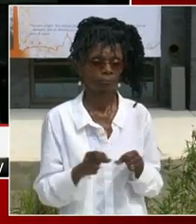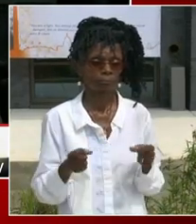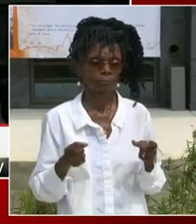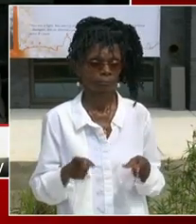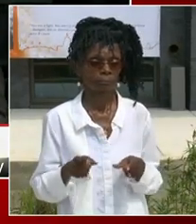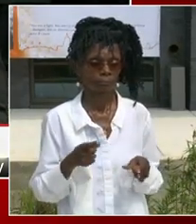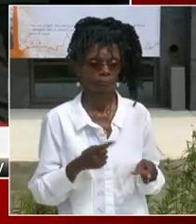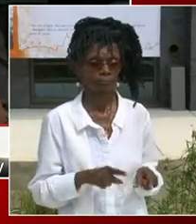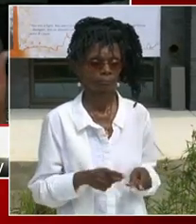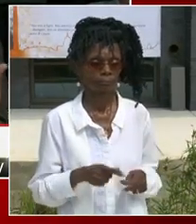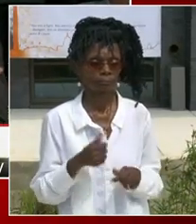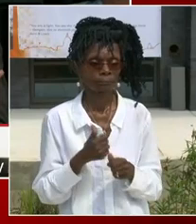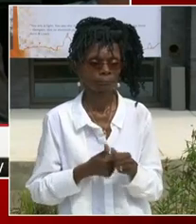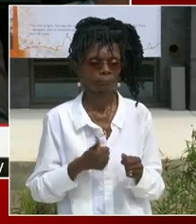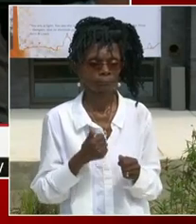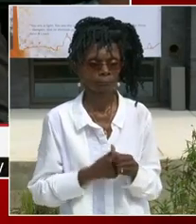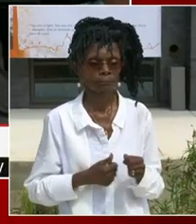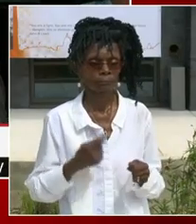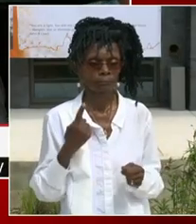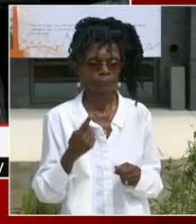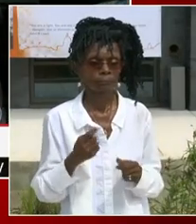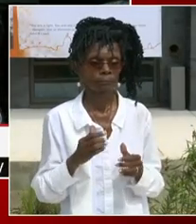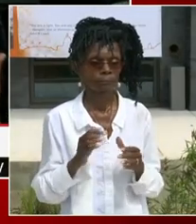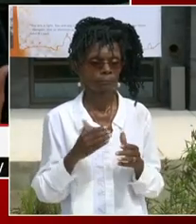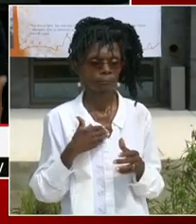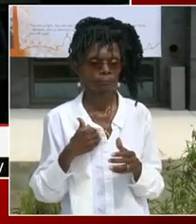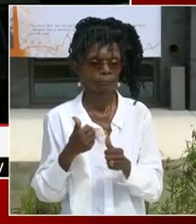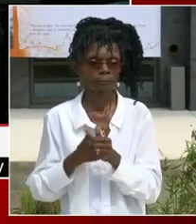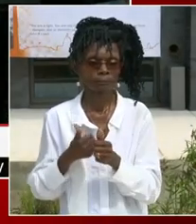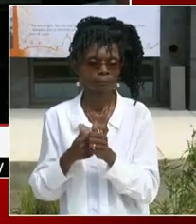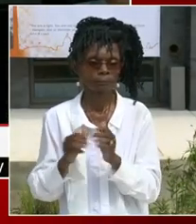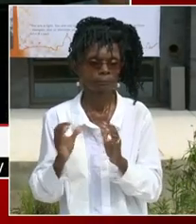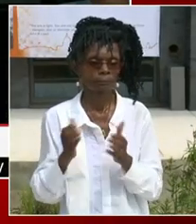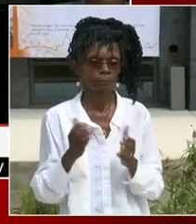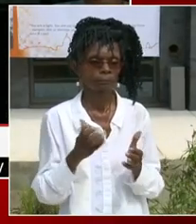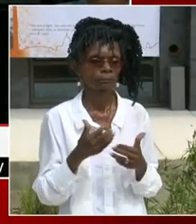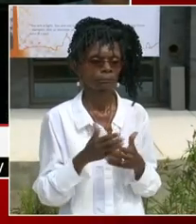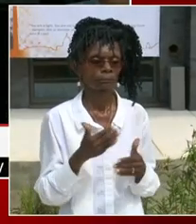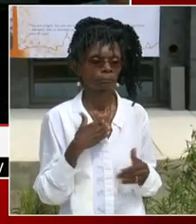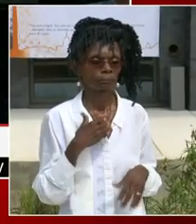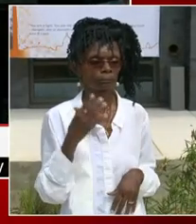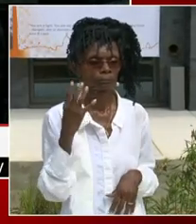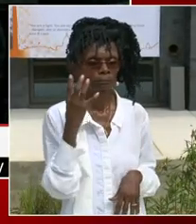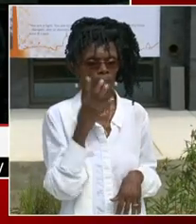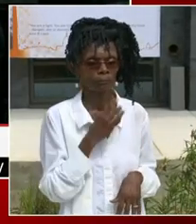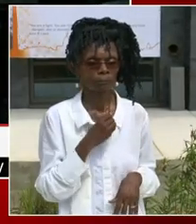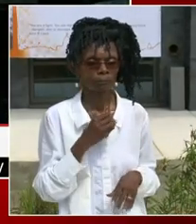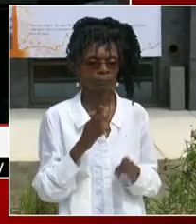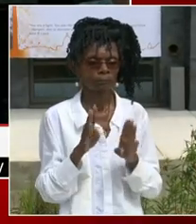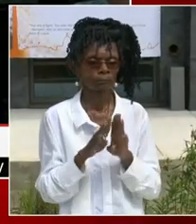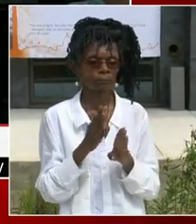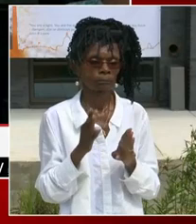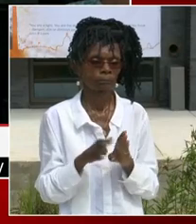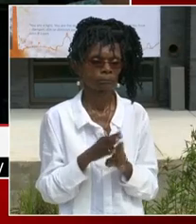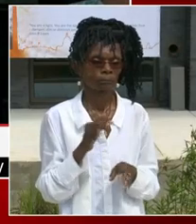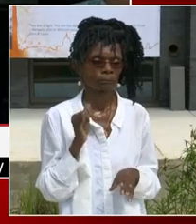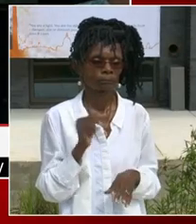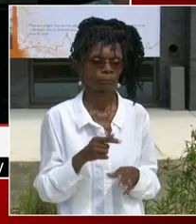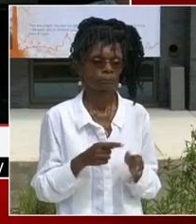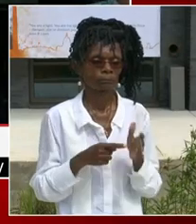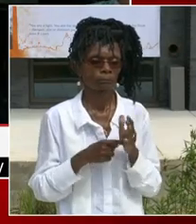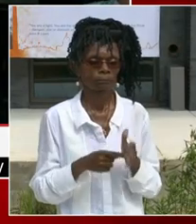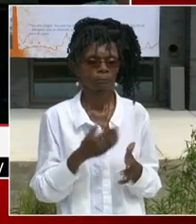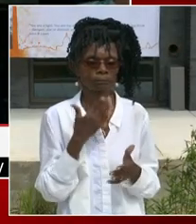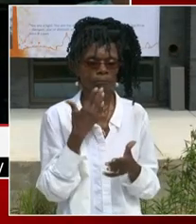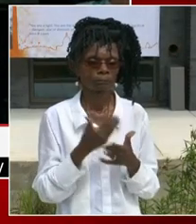and it allows teachers to have an open space for learning for our students. And that's just one of the